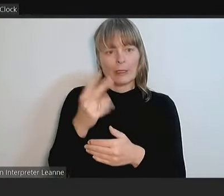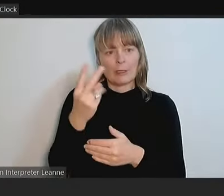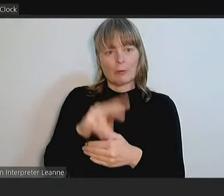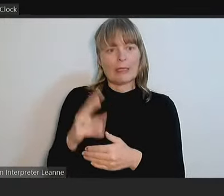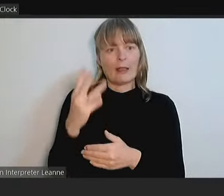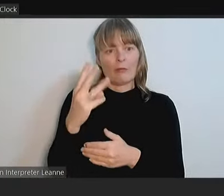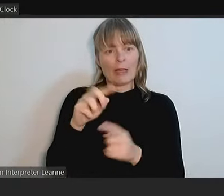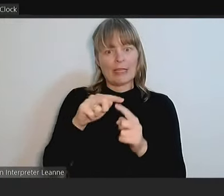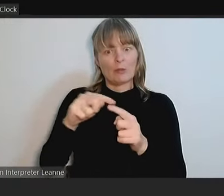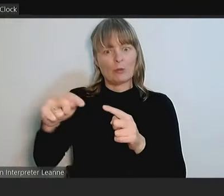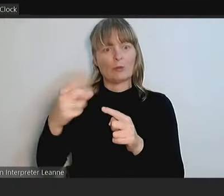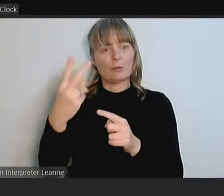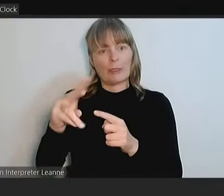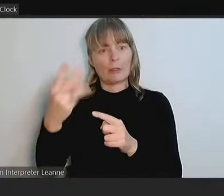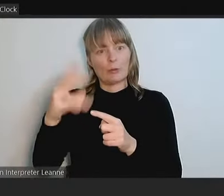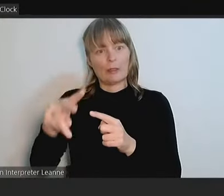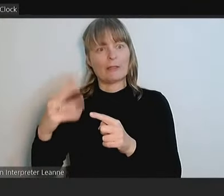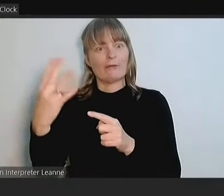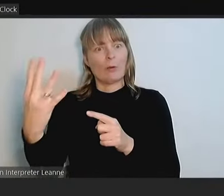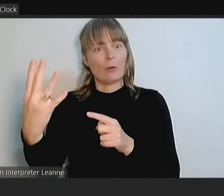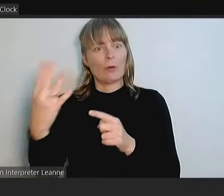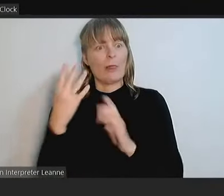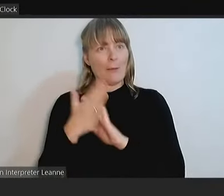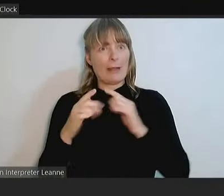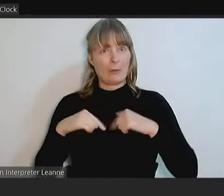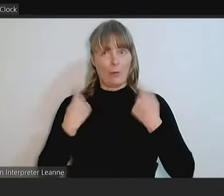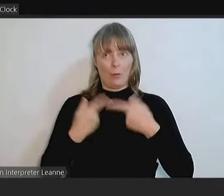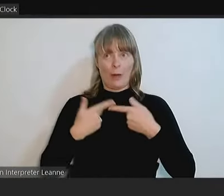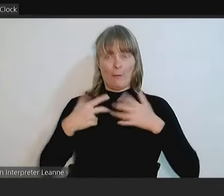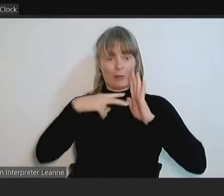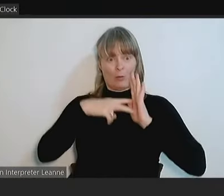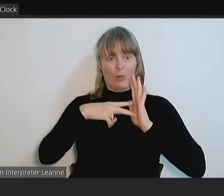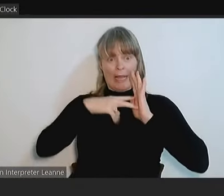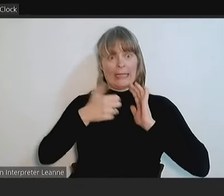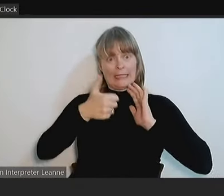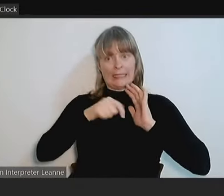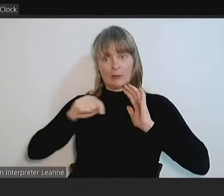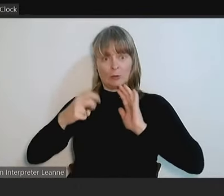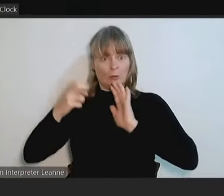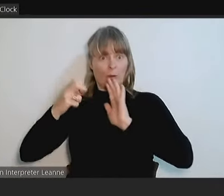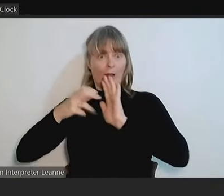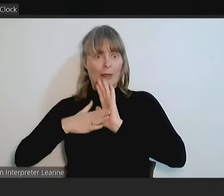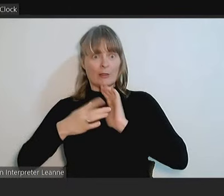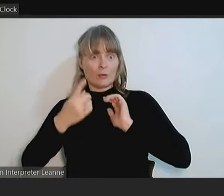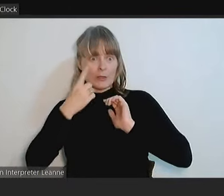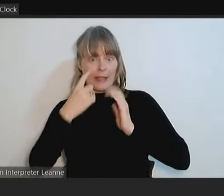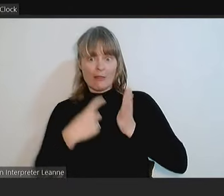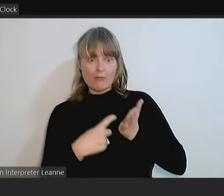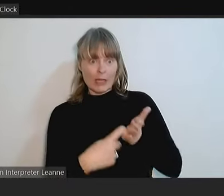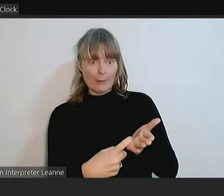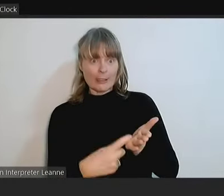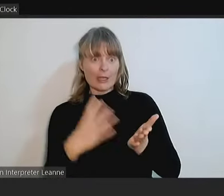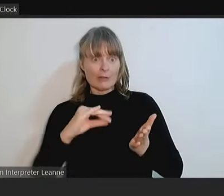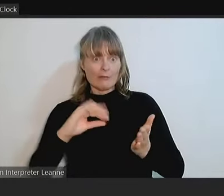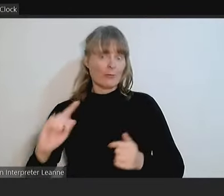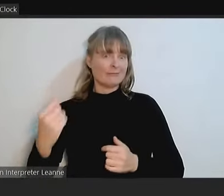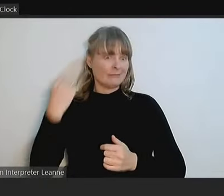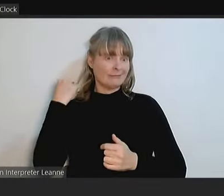And therefore, the public will have to wait 6 to 12 months to see the recommendations and findings of the 19 June committee meeting.